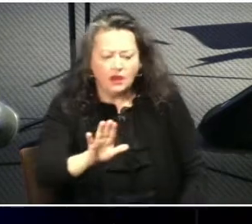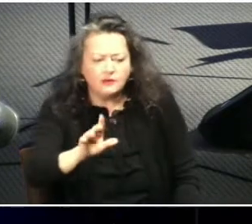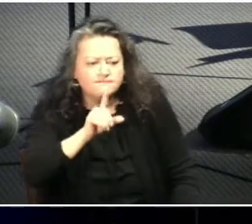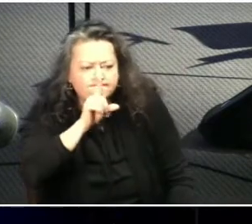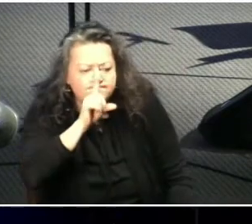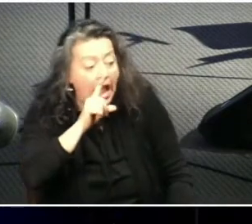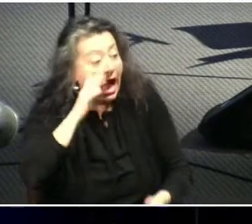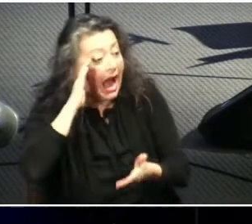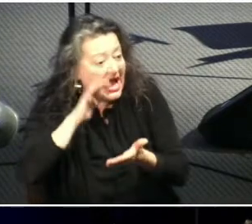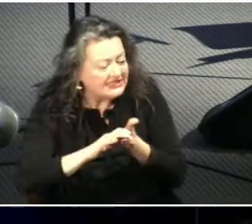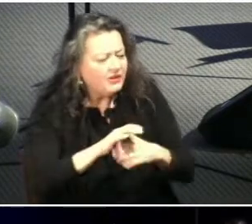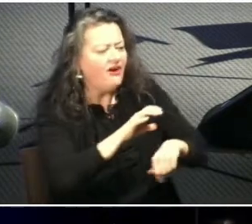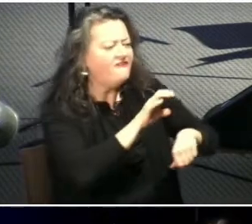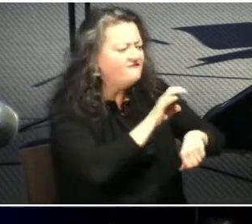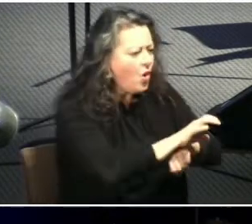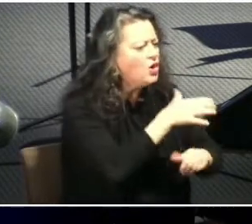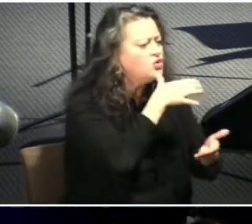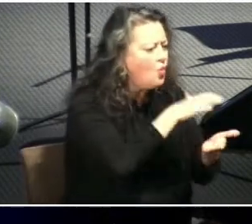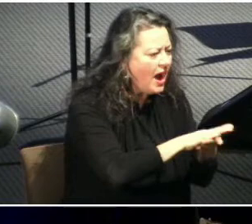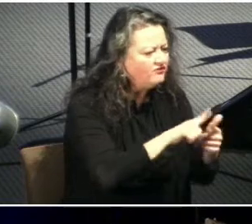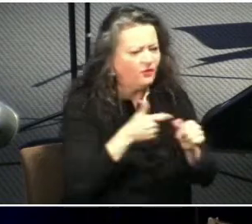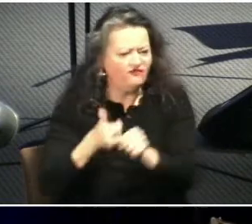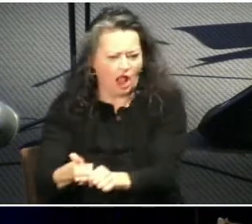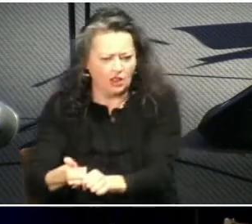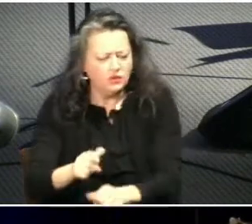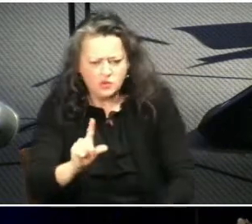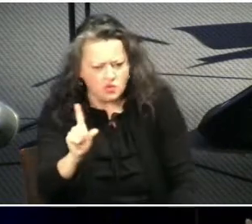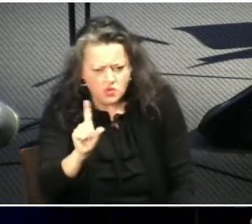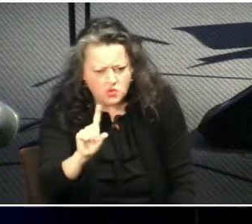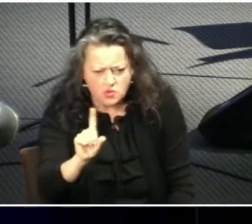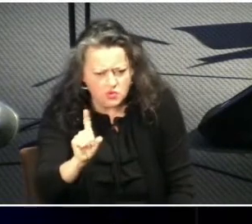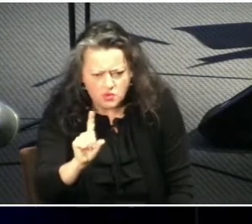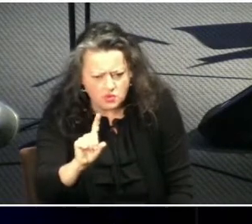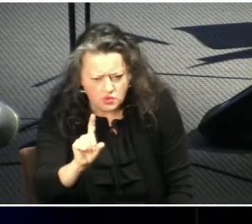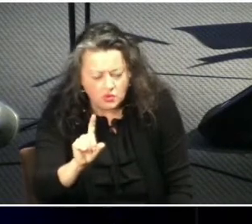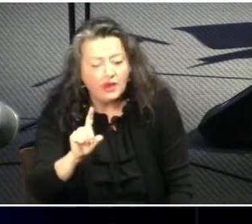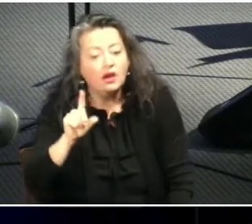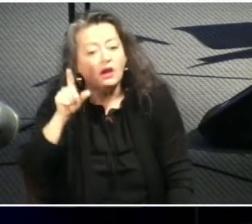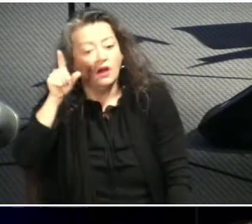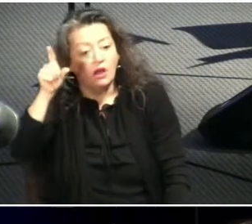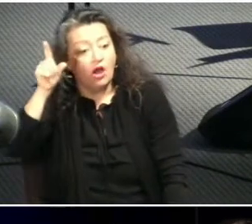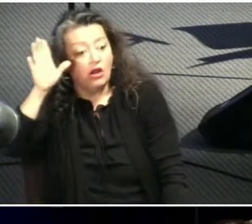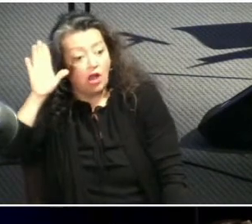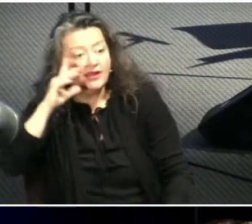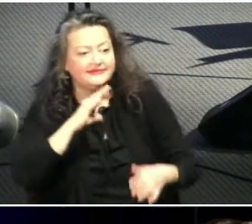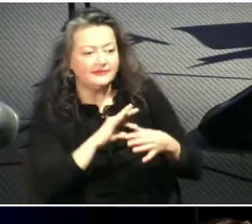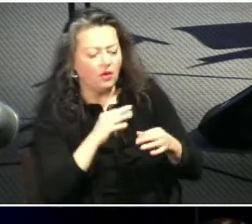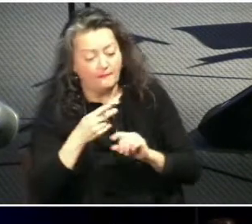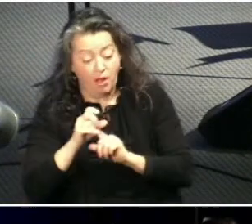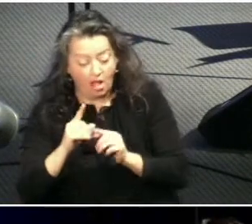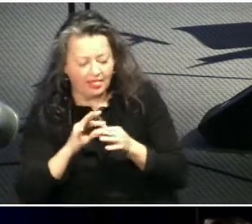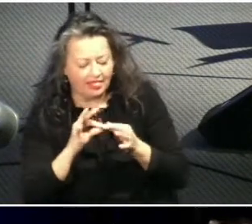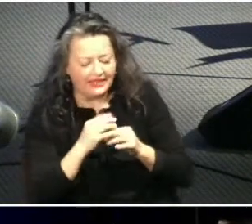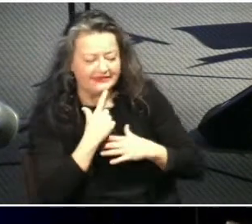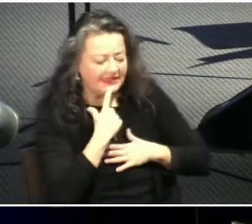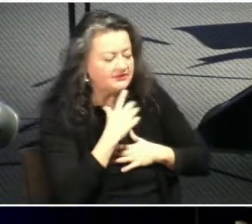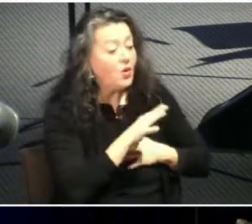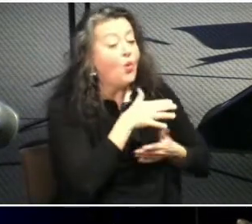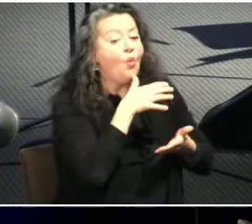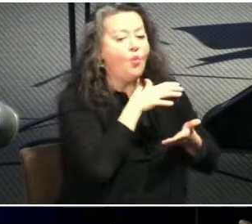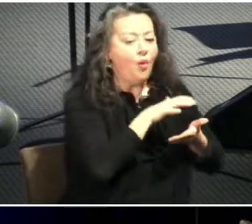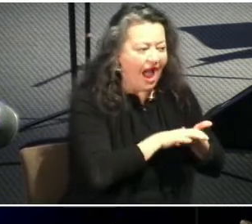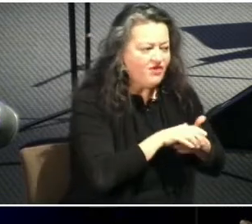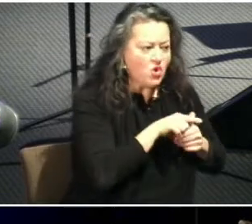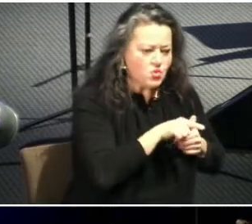submit to you so it's a different sort of tone that he's using it's not about control it's not about power